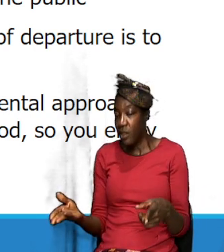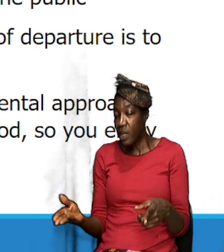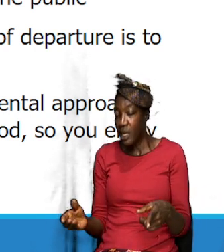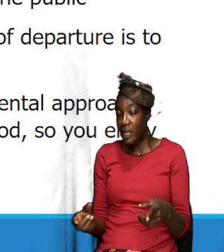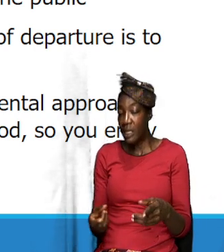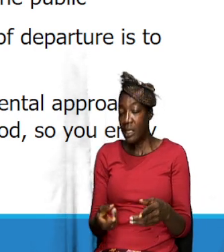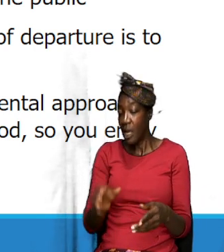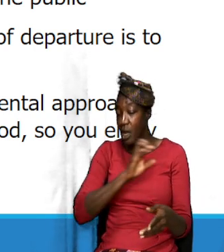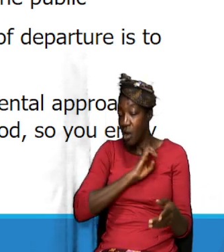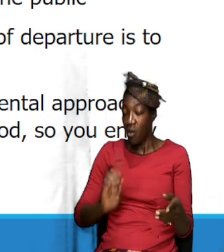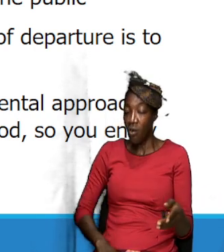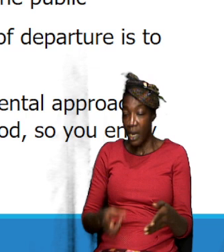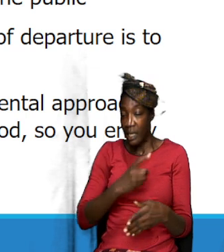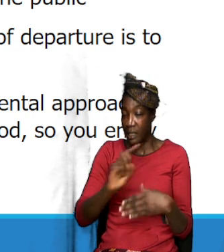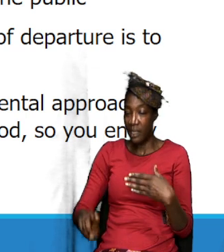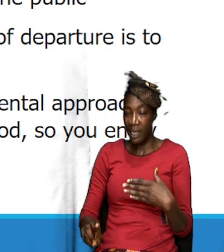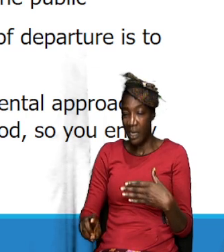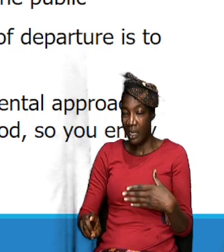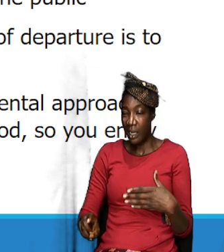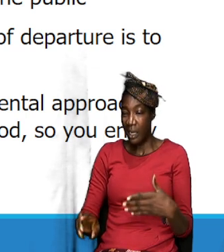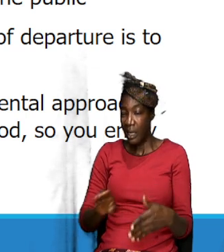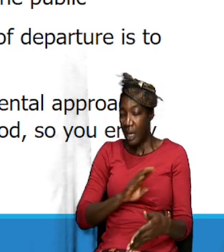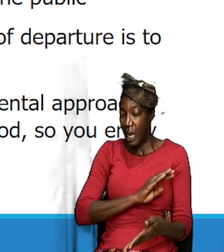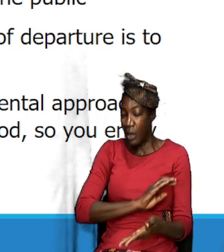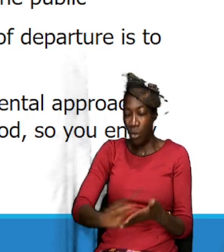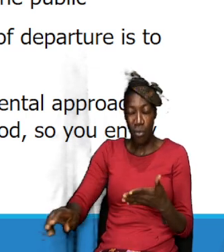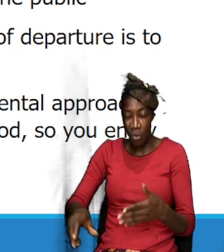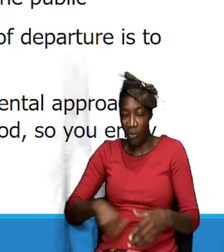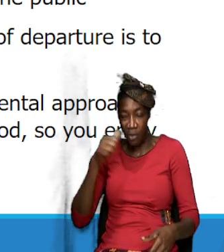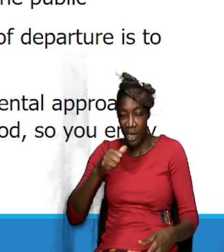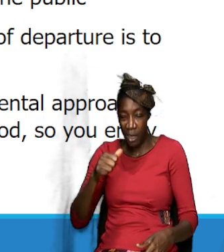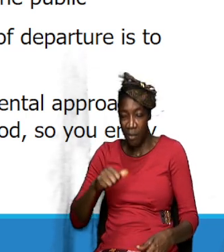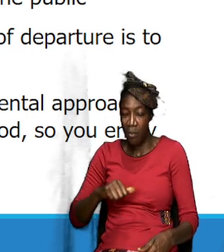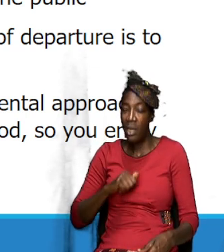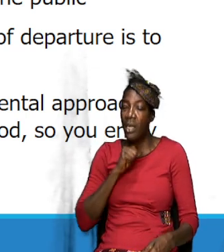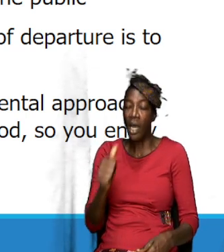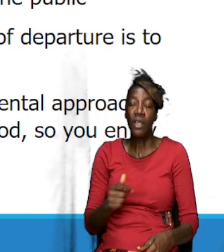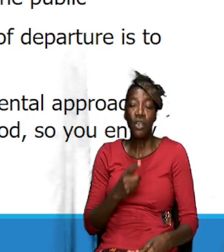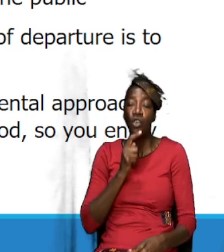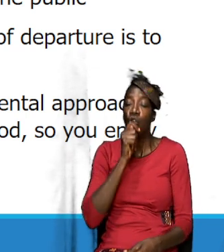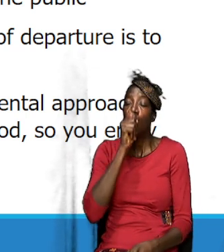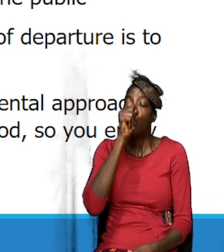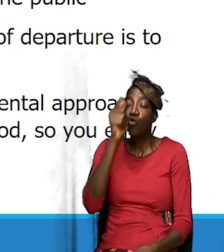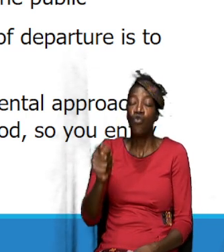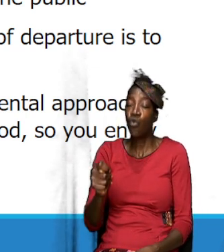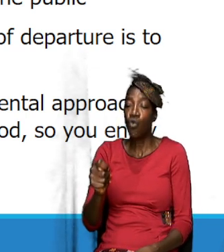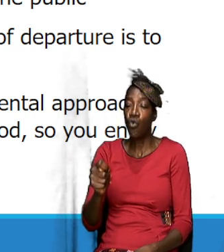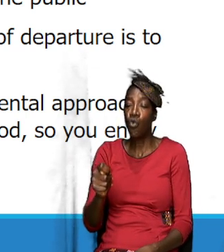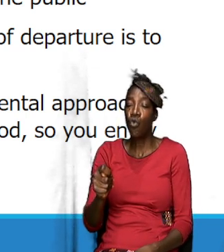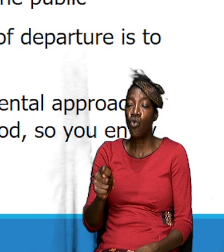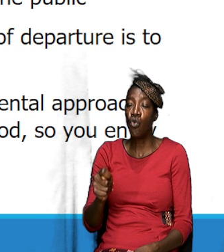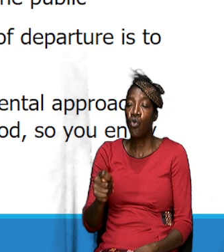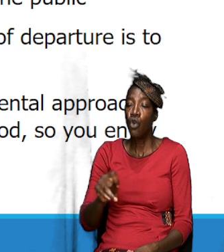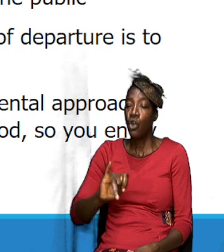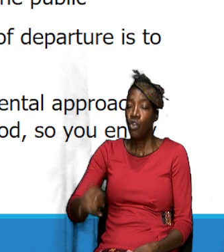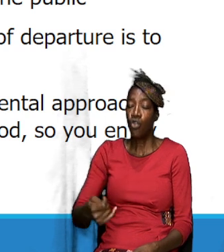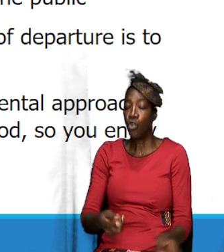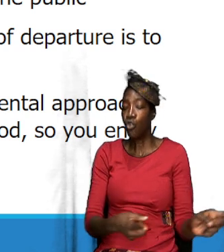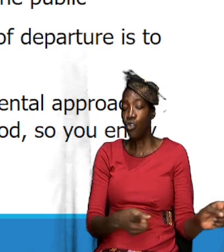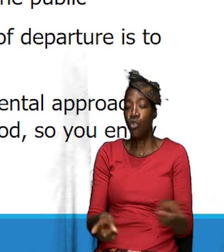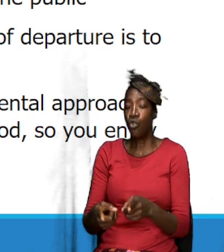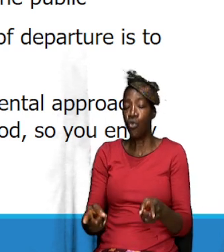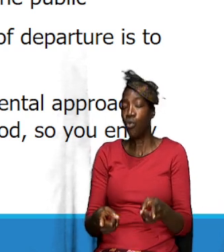that he did, then we are merely acting. You know, but we are not truly like him. We are just merely acting